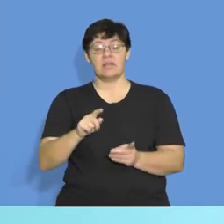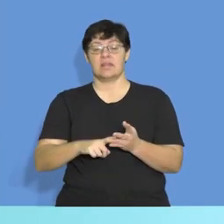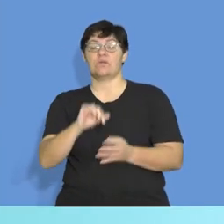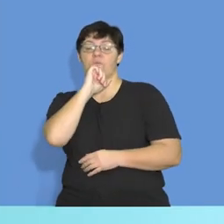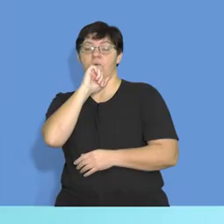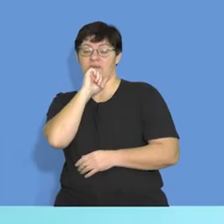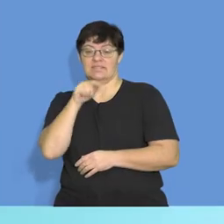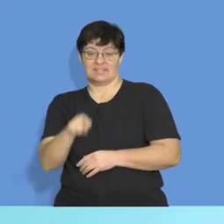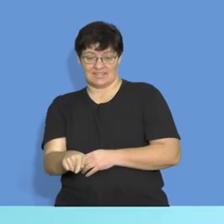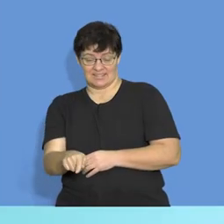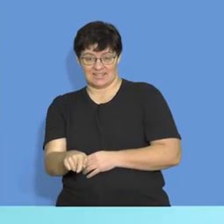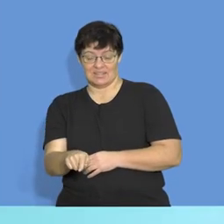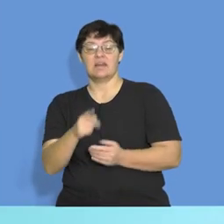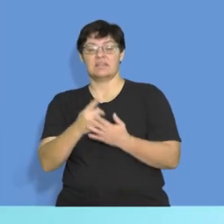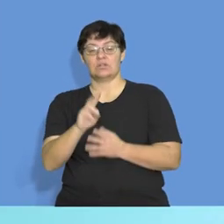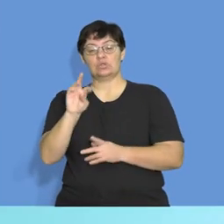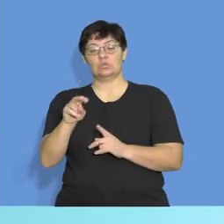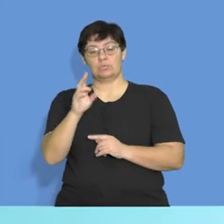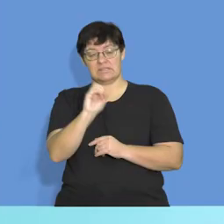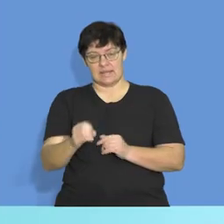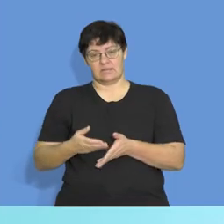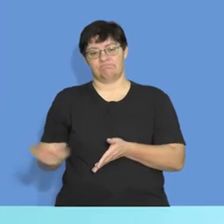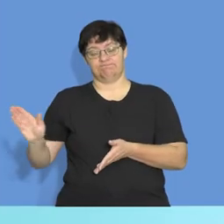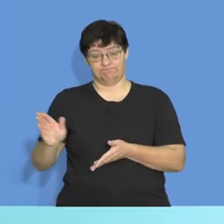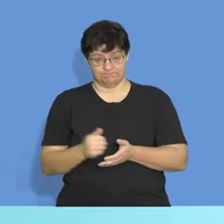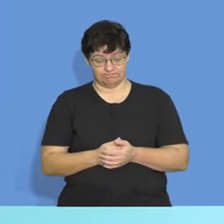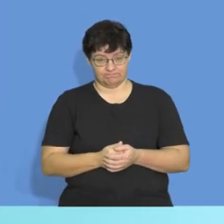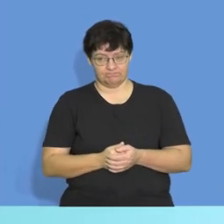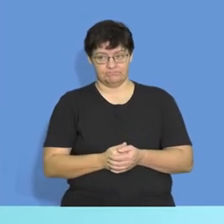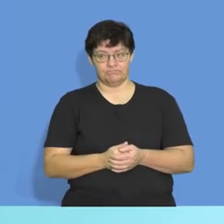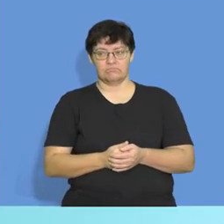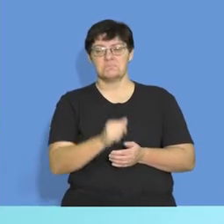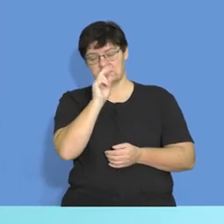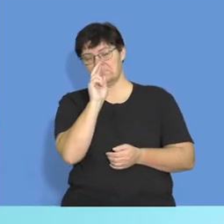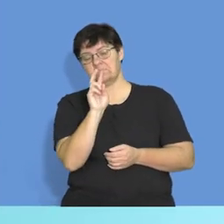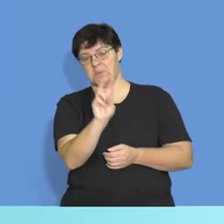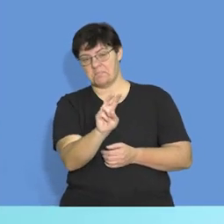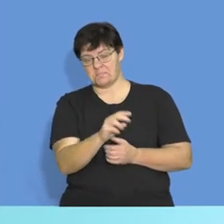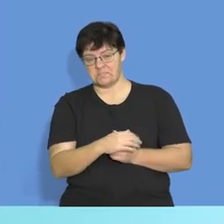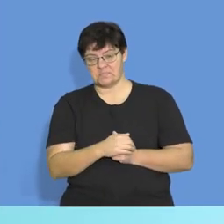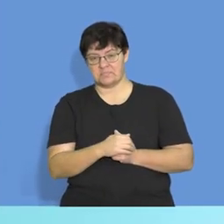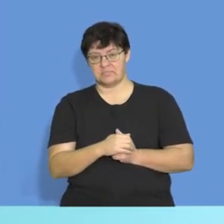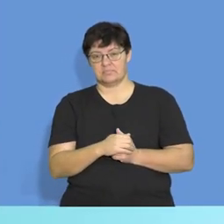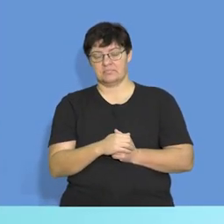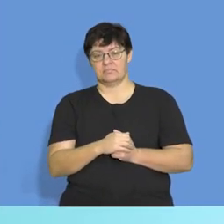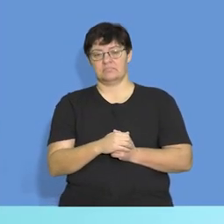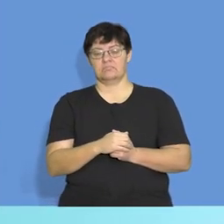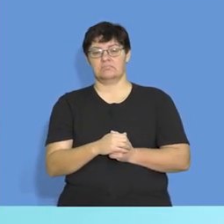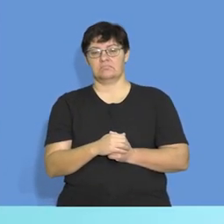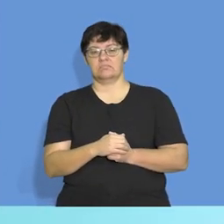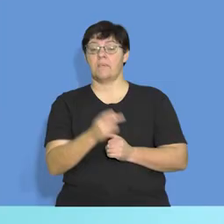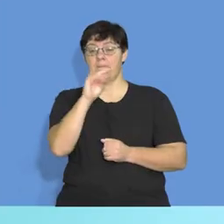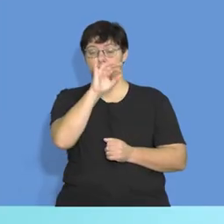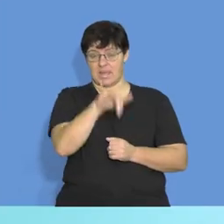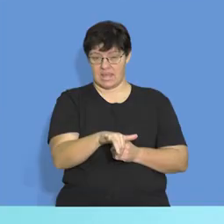and eventually you write off the 2% as irrecoverable. So here you can see that May will be